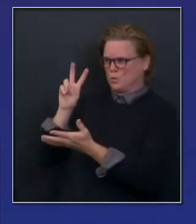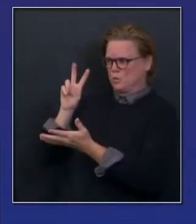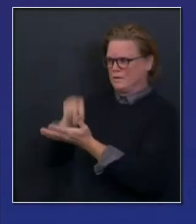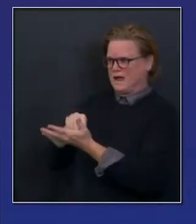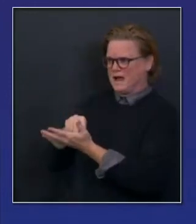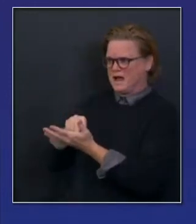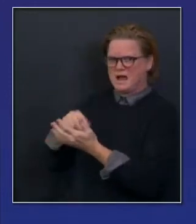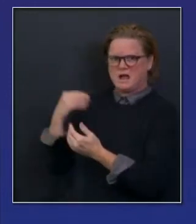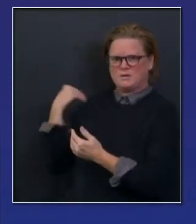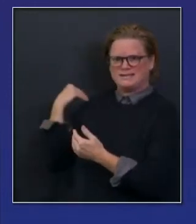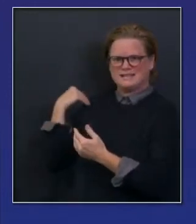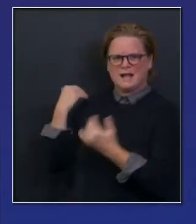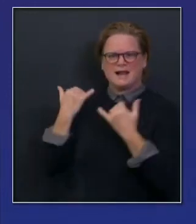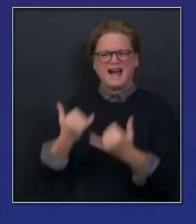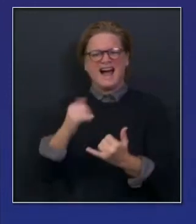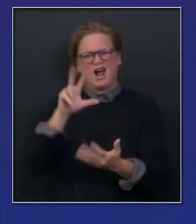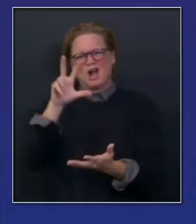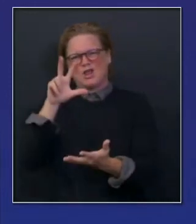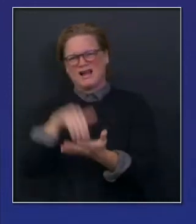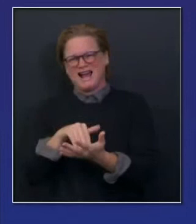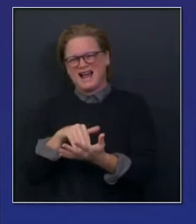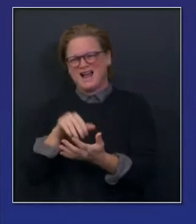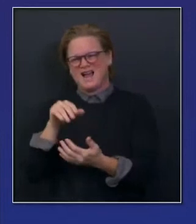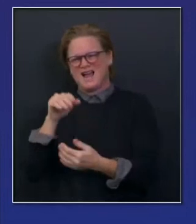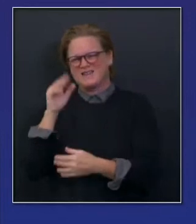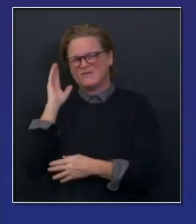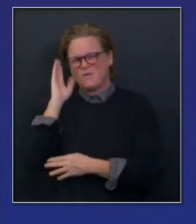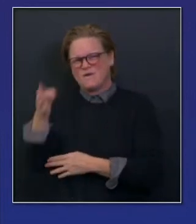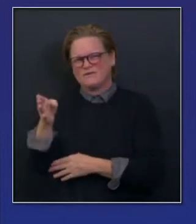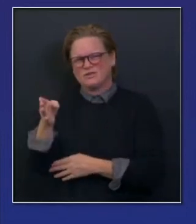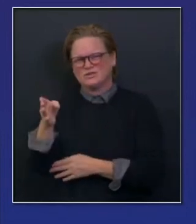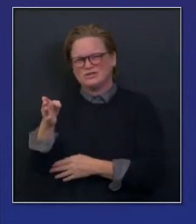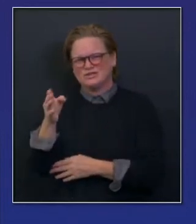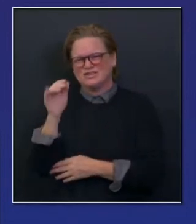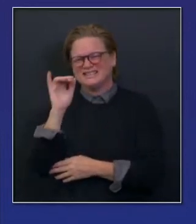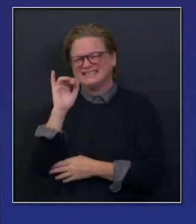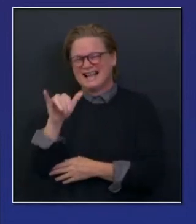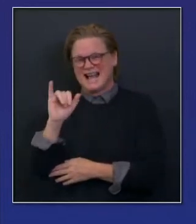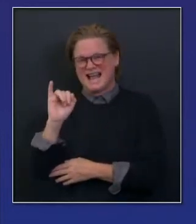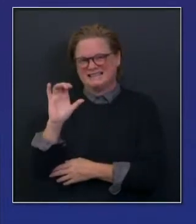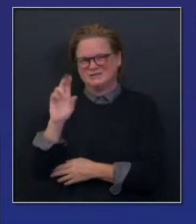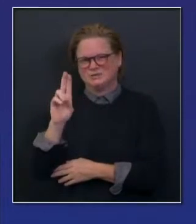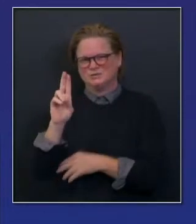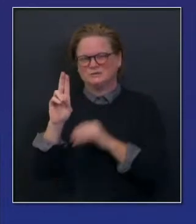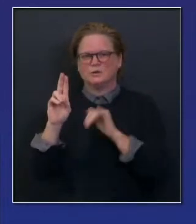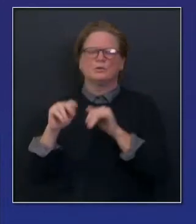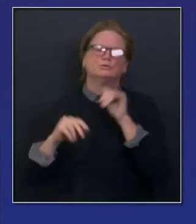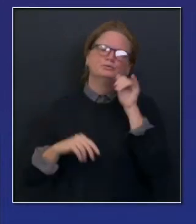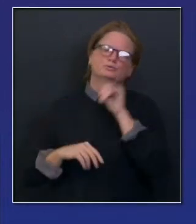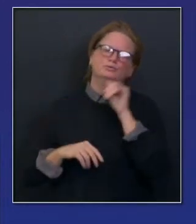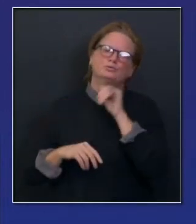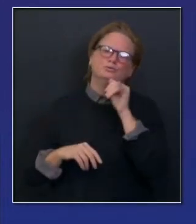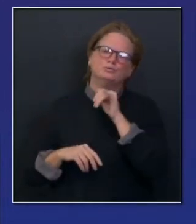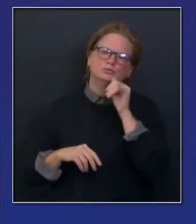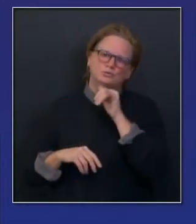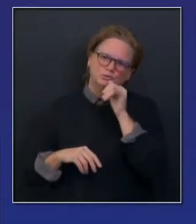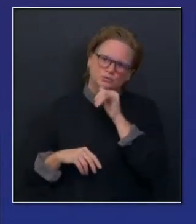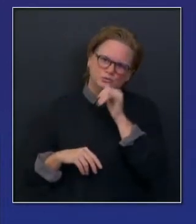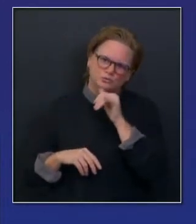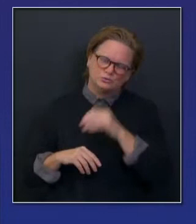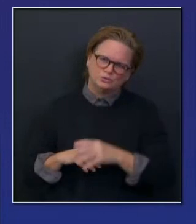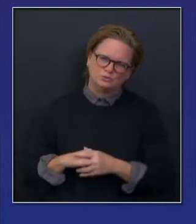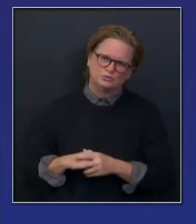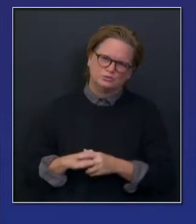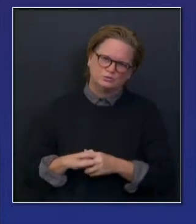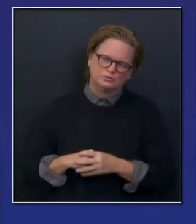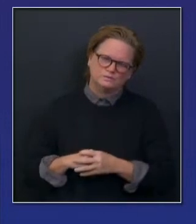we report yesterday. So that's a 54 percent increase in ICUs. And I want to focus on ICUs, as we have been, a little bit more in a